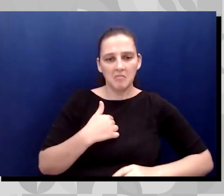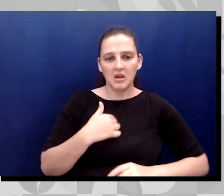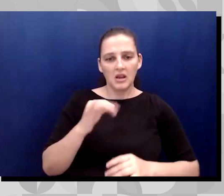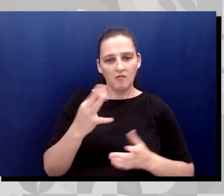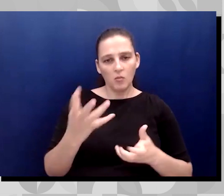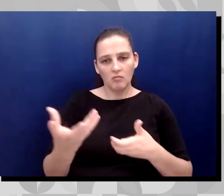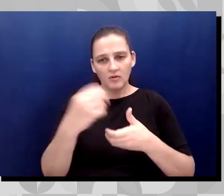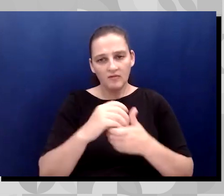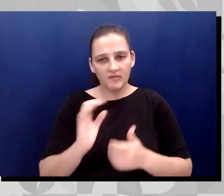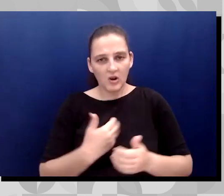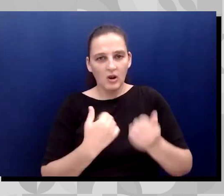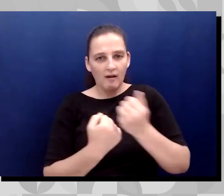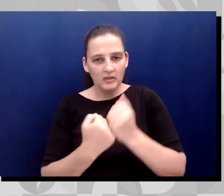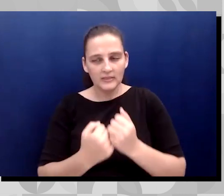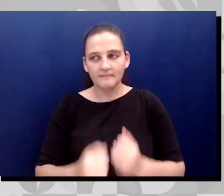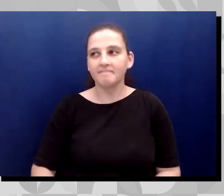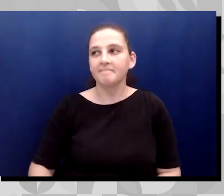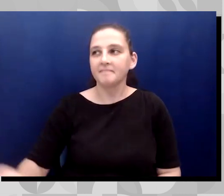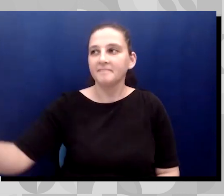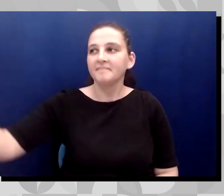efforts. Thank you.